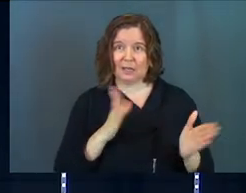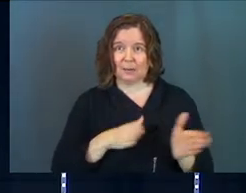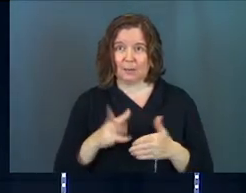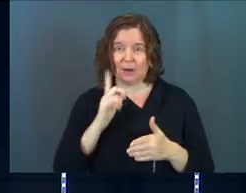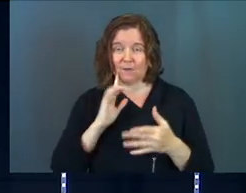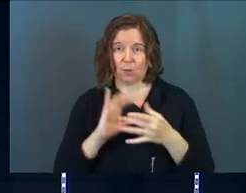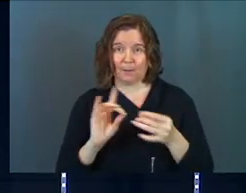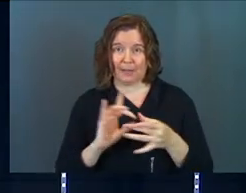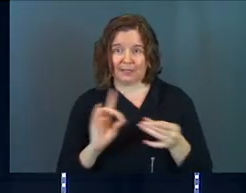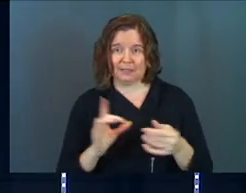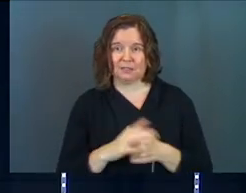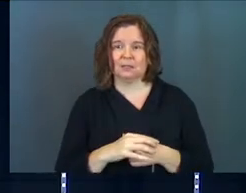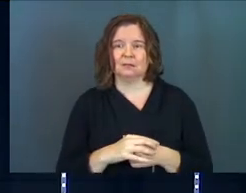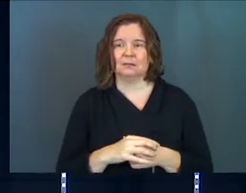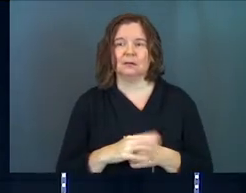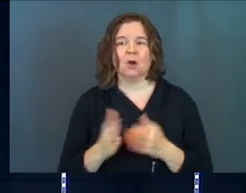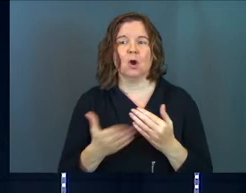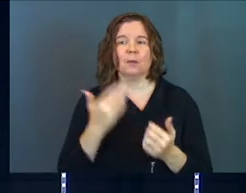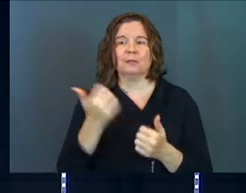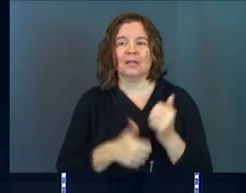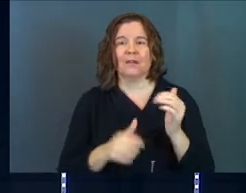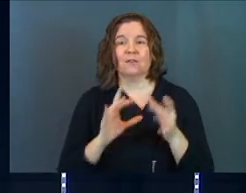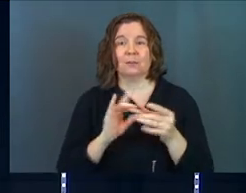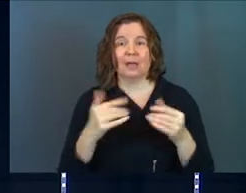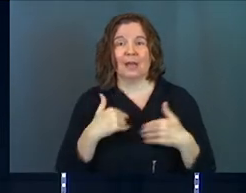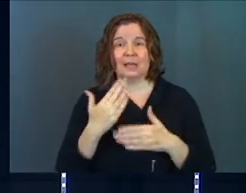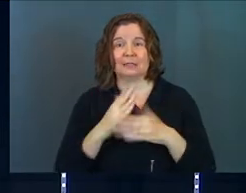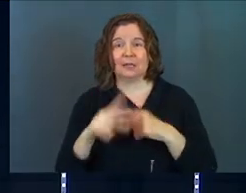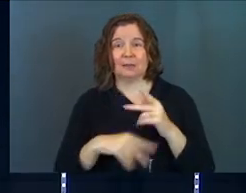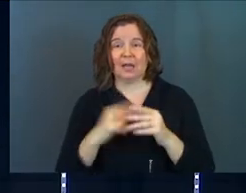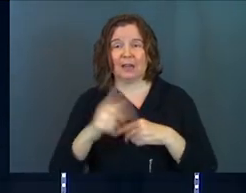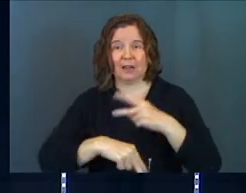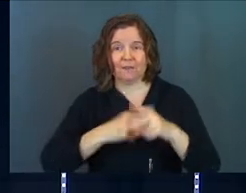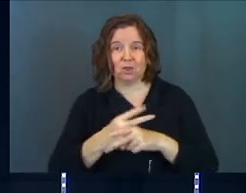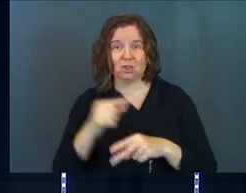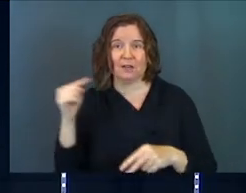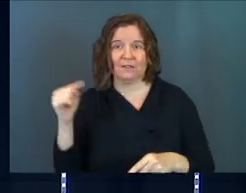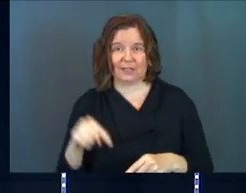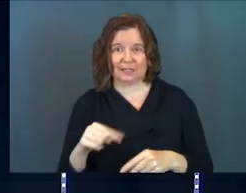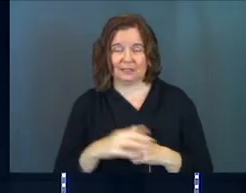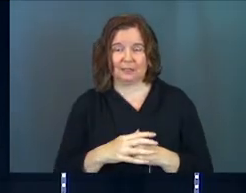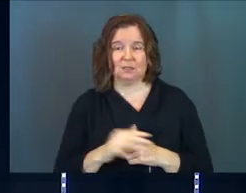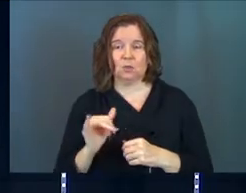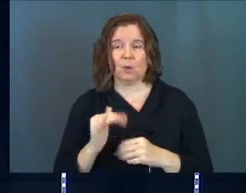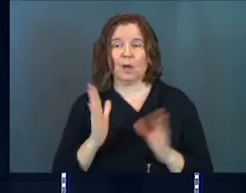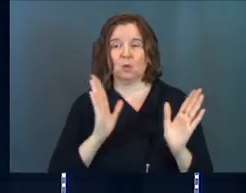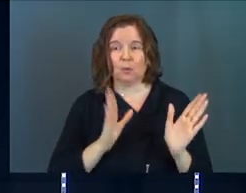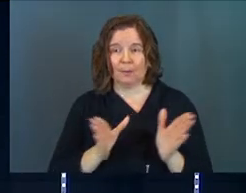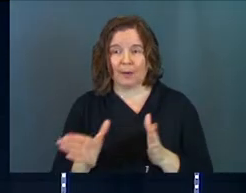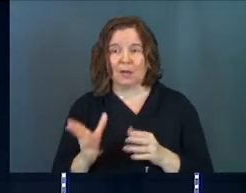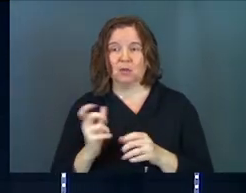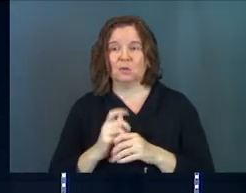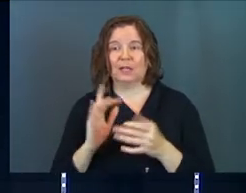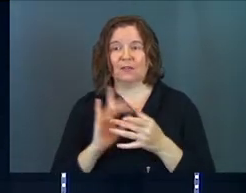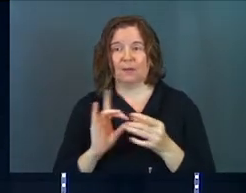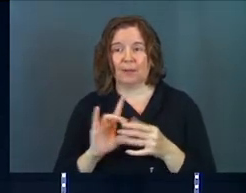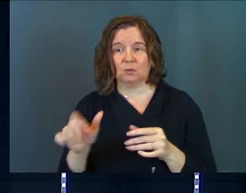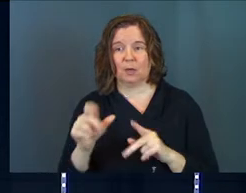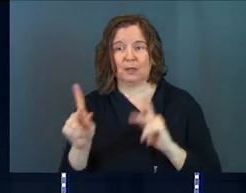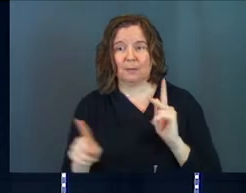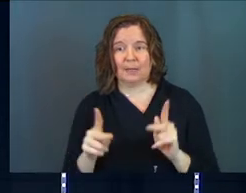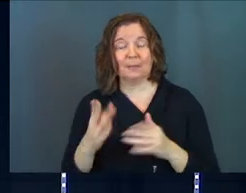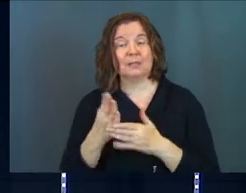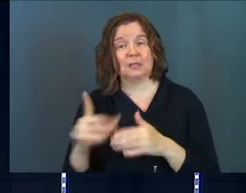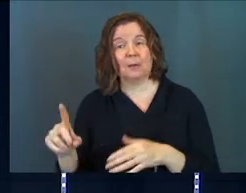prepare for messages. Almost every pastor has some kind of version of this. So as we're preparing to give a message to other